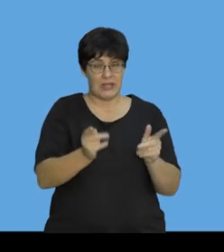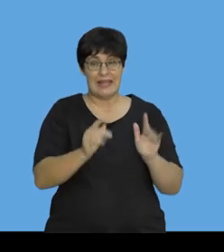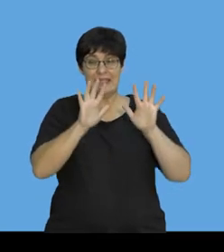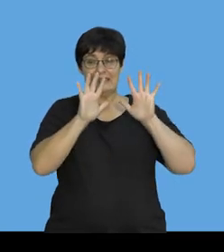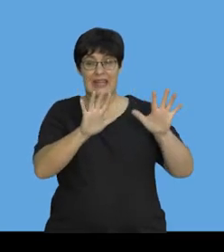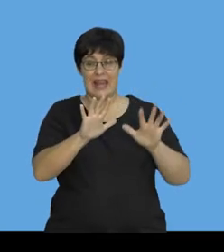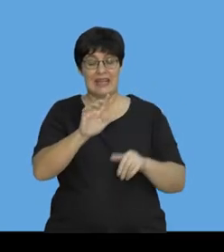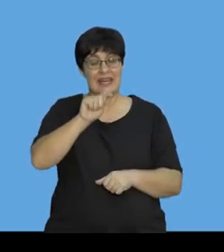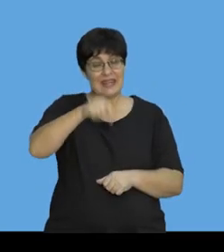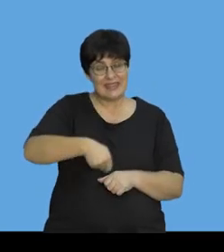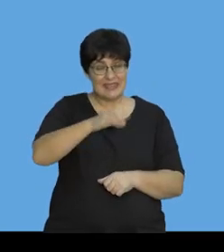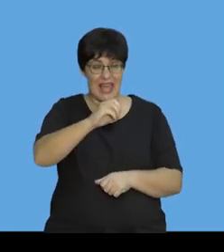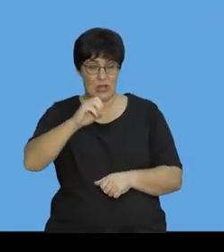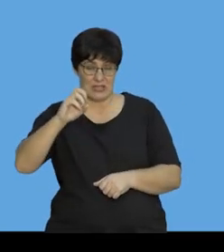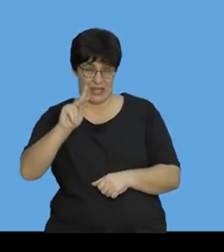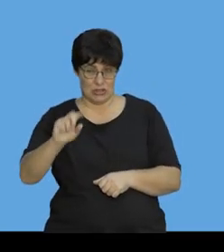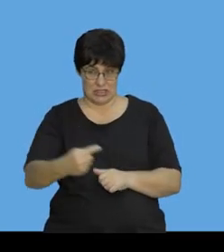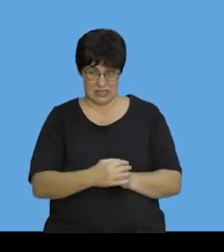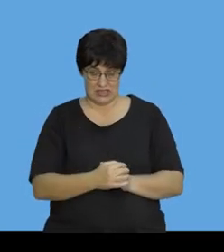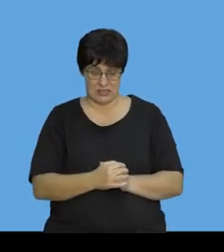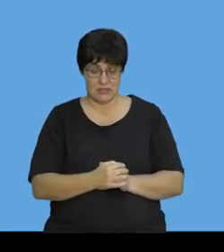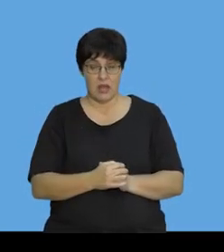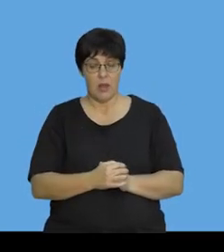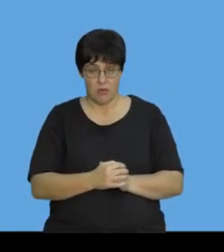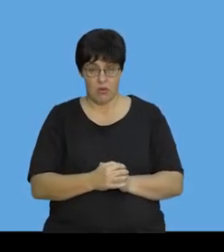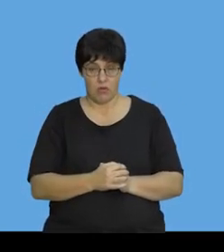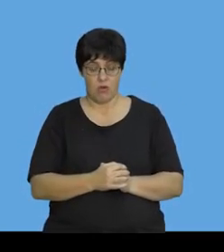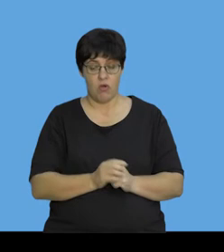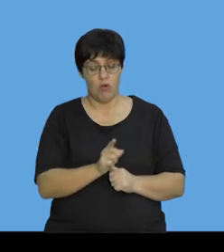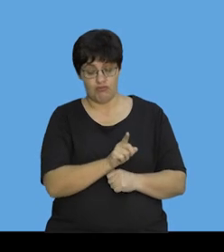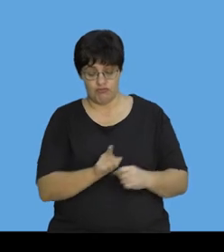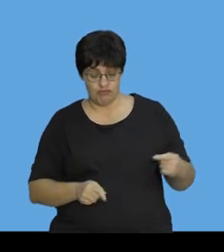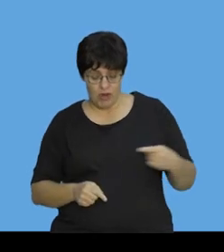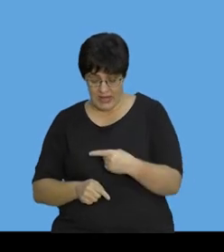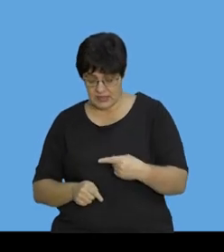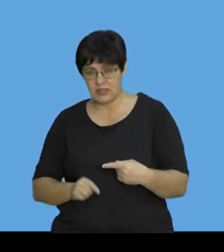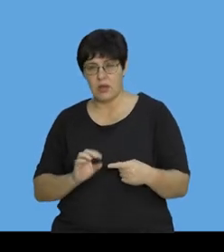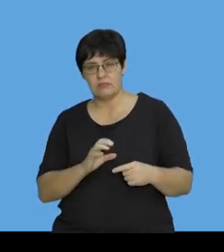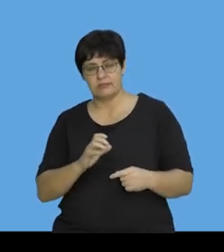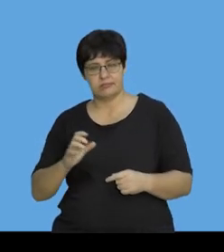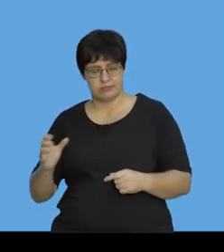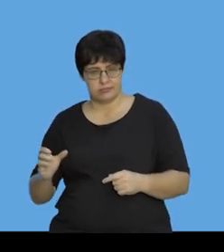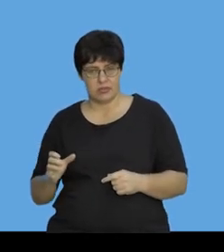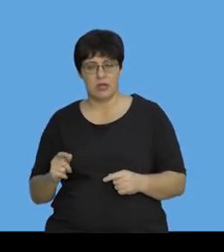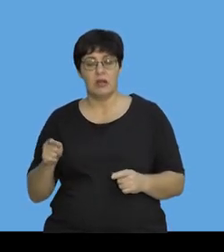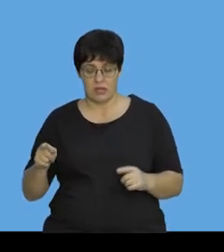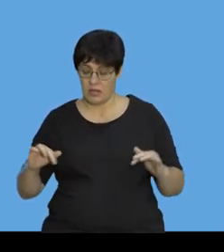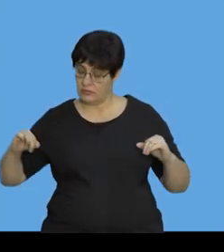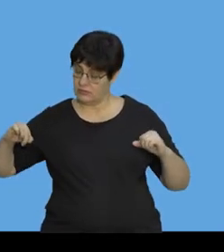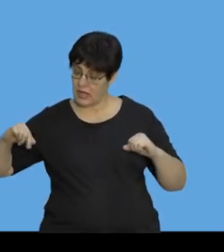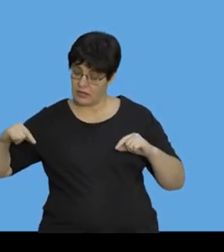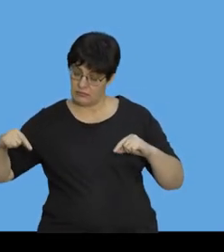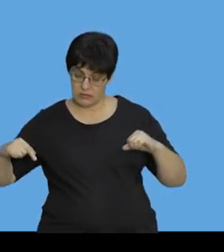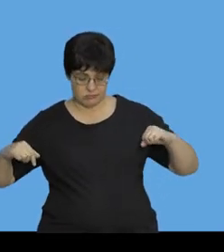at 3 meters per second to the right towards a much smaller 2,000 kilogram